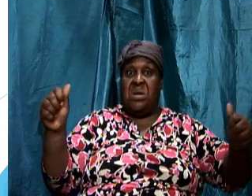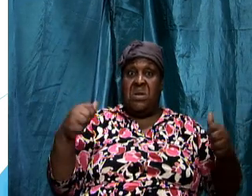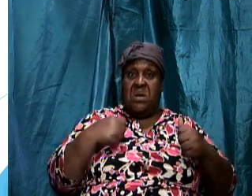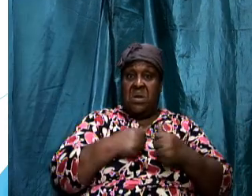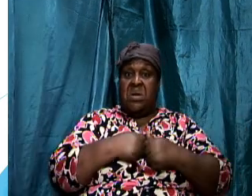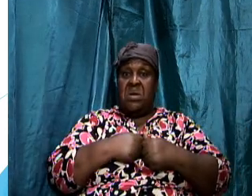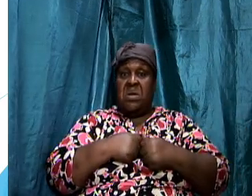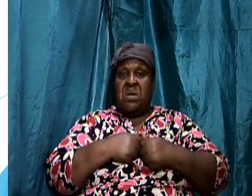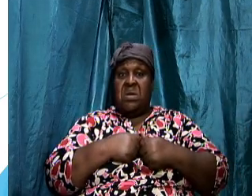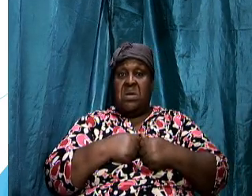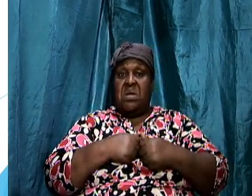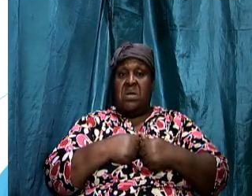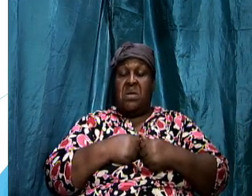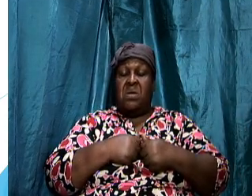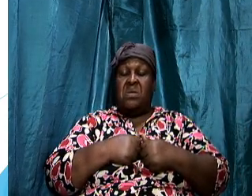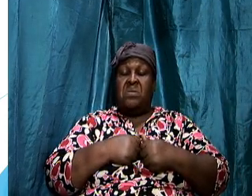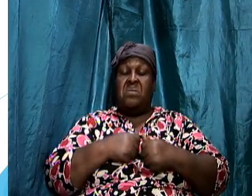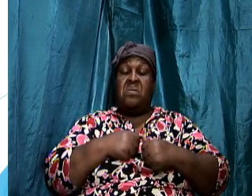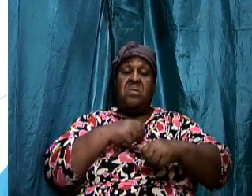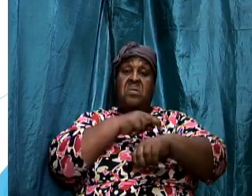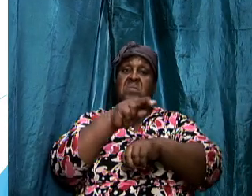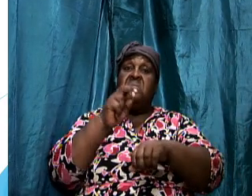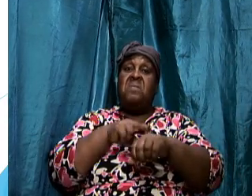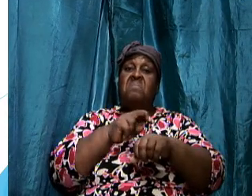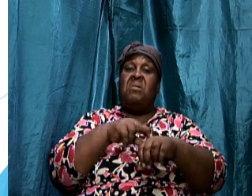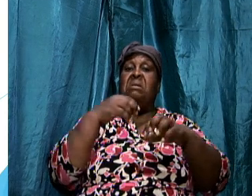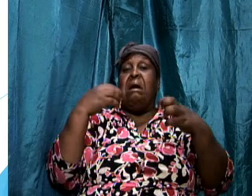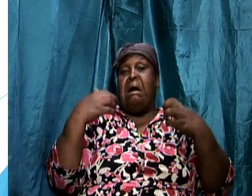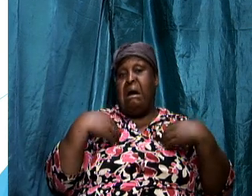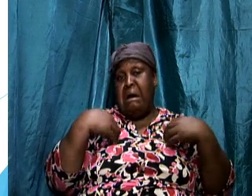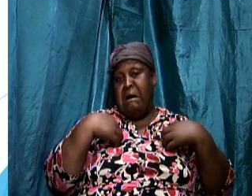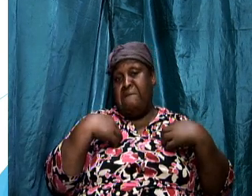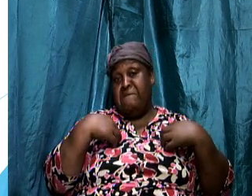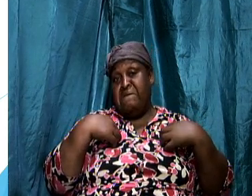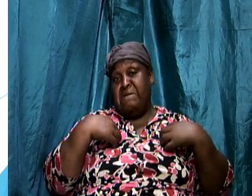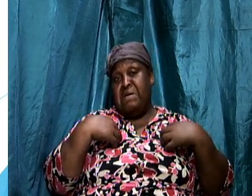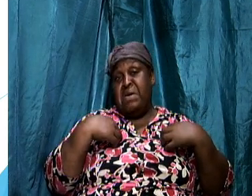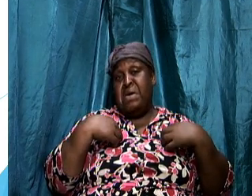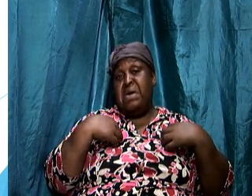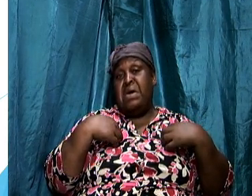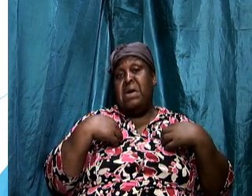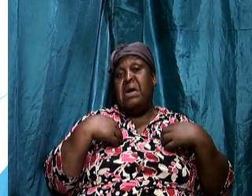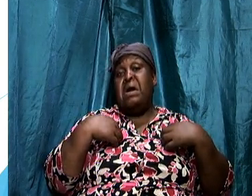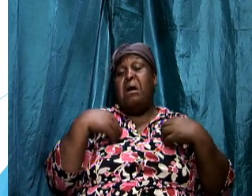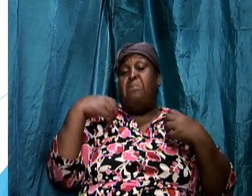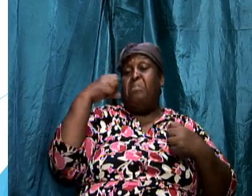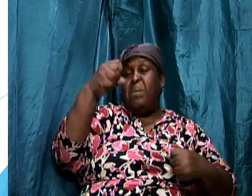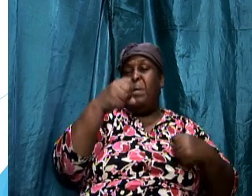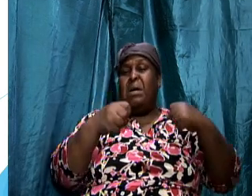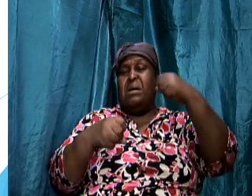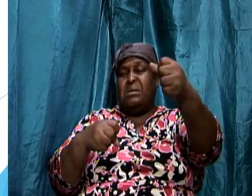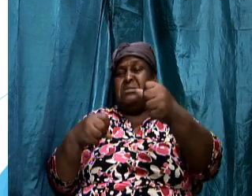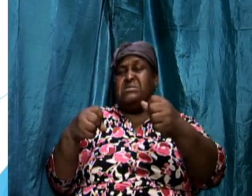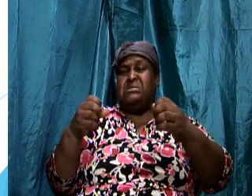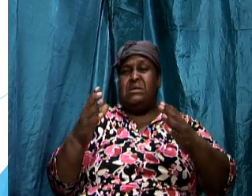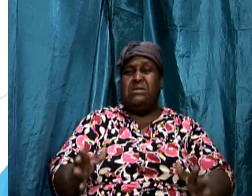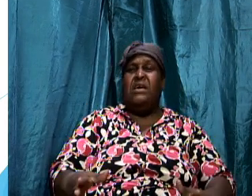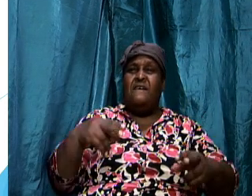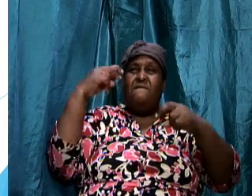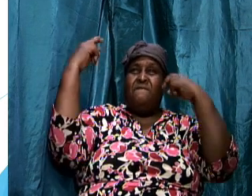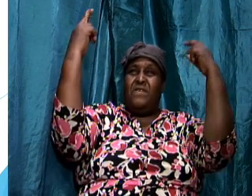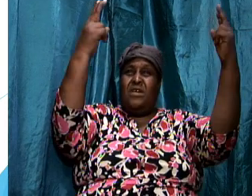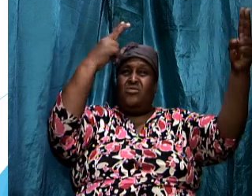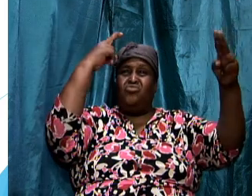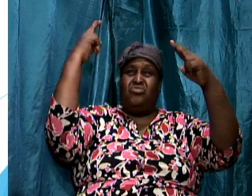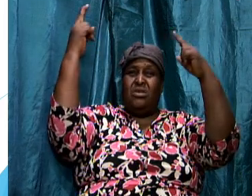have an inscription that goes something like this a boxer's victory is